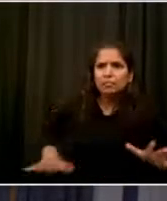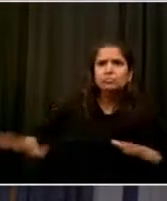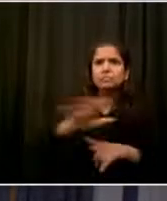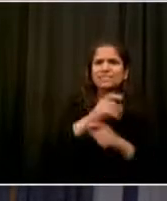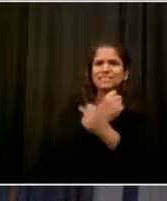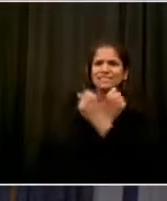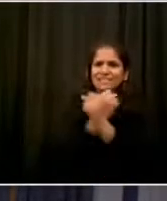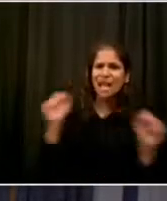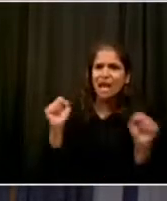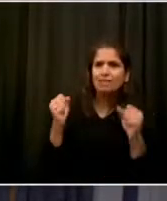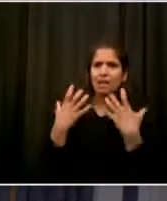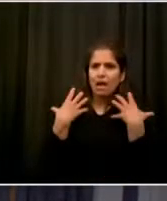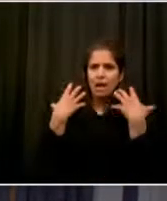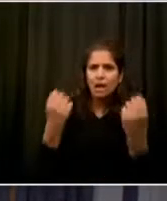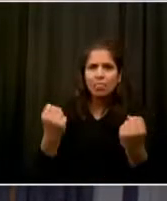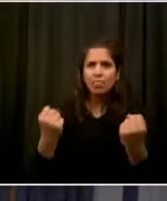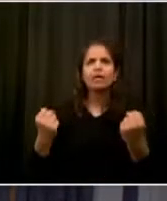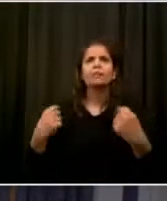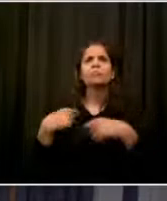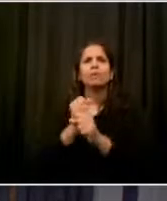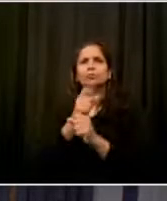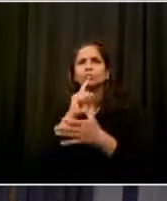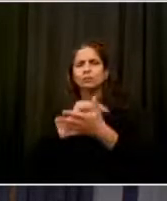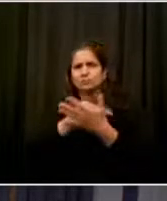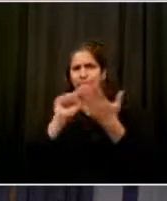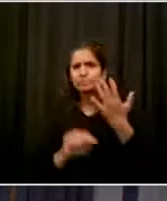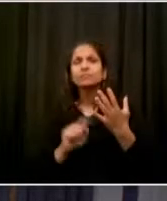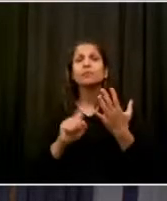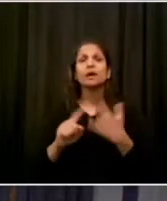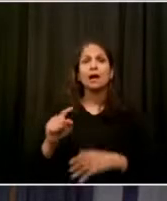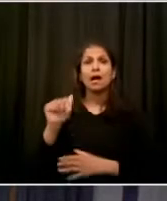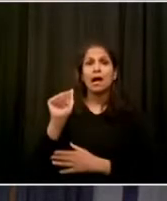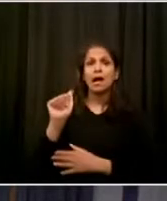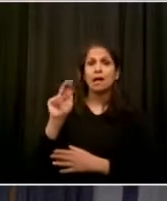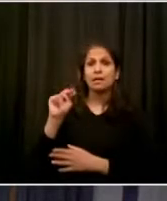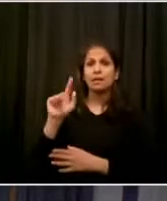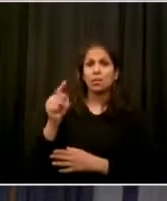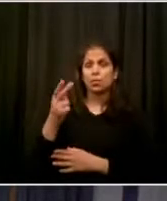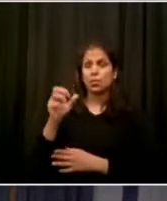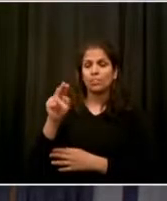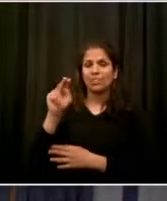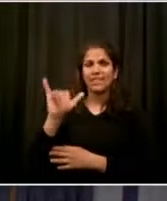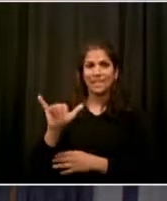Anthony Beckford, president and co-founder of the Brooklyn chapter of Black Lives Matter.